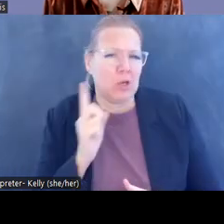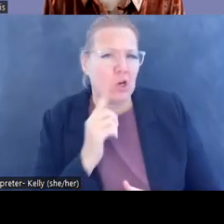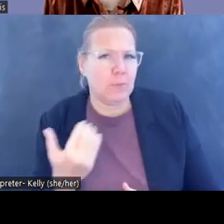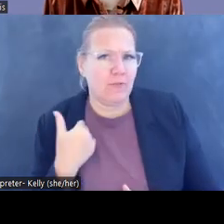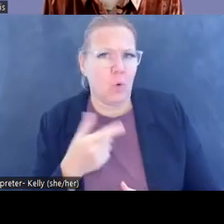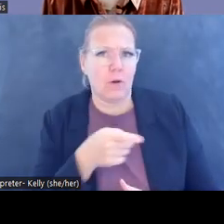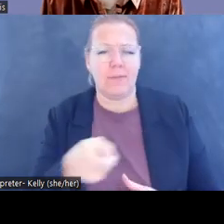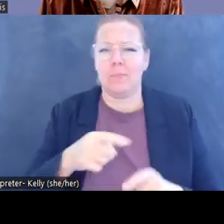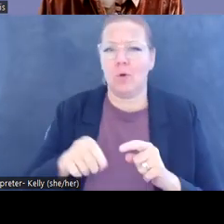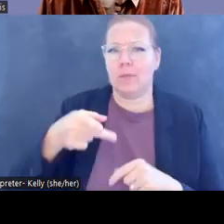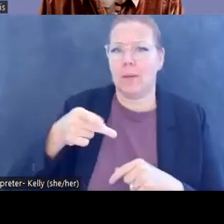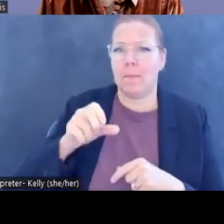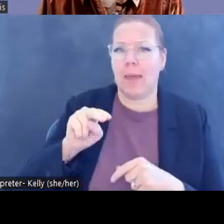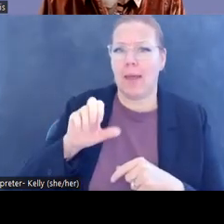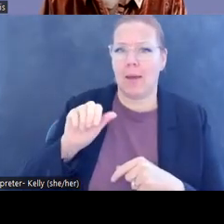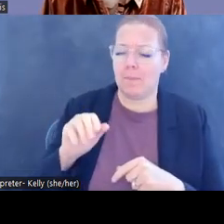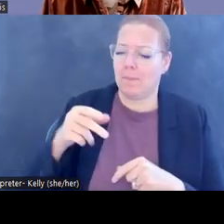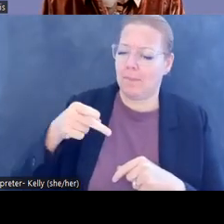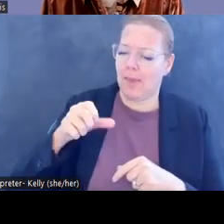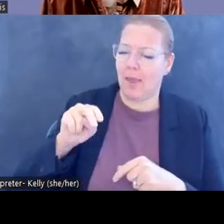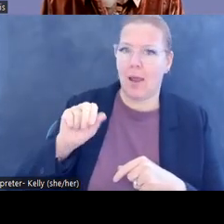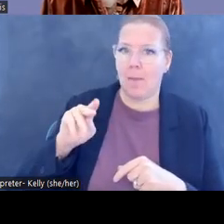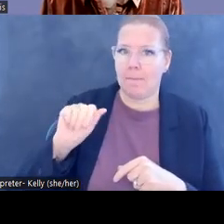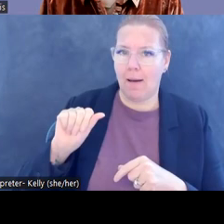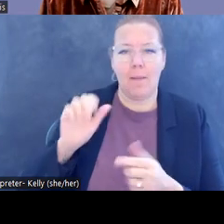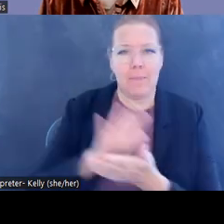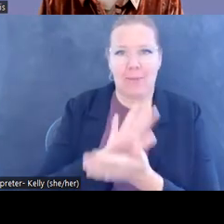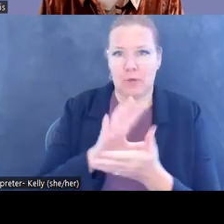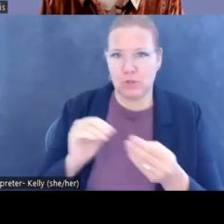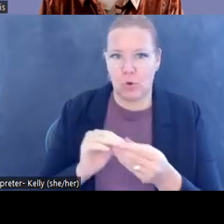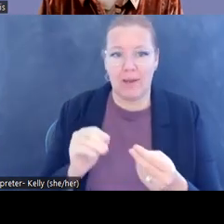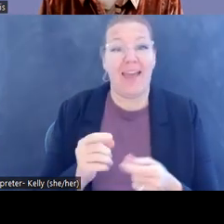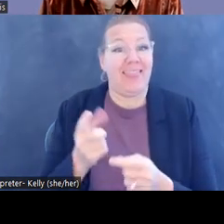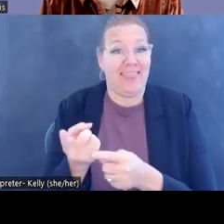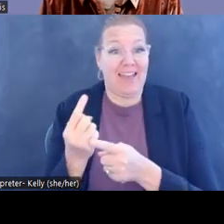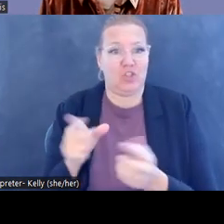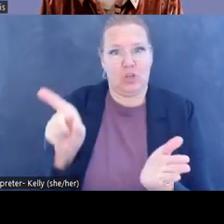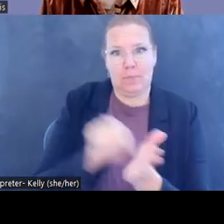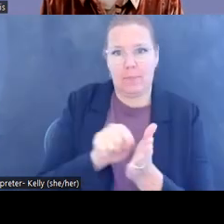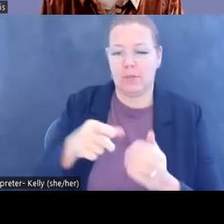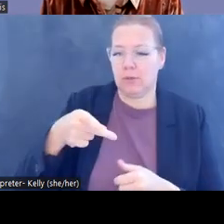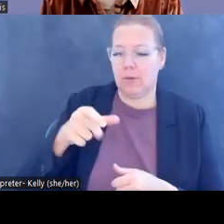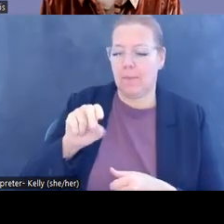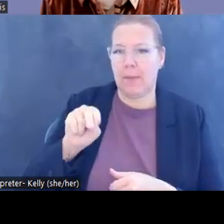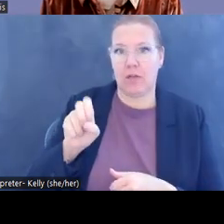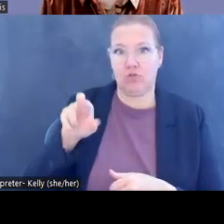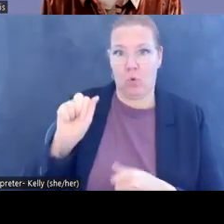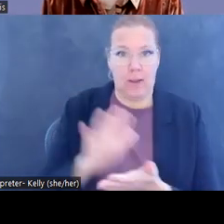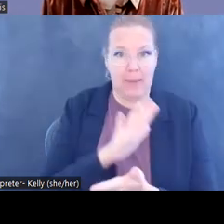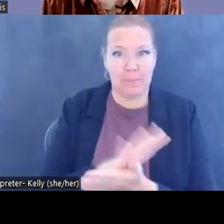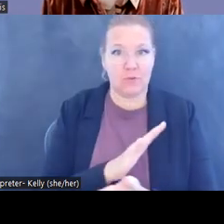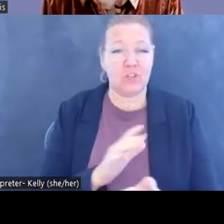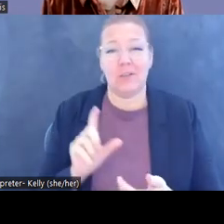Panama Papers story, and last year published the Pandora Papers, nearly 12 million leaked documents